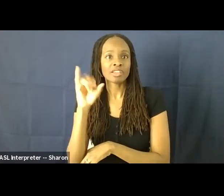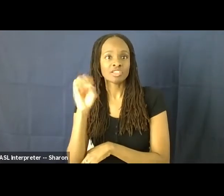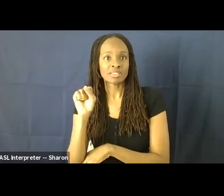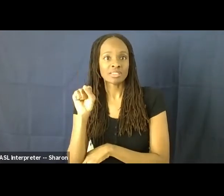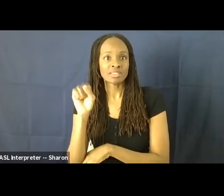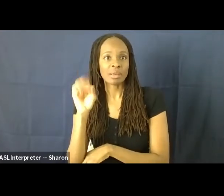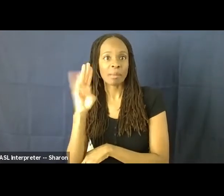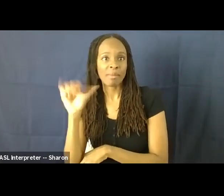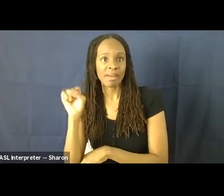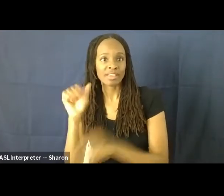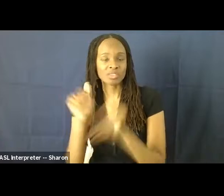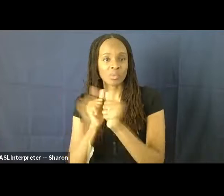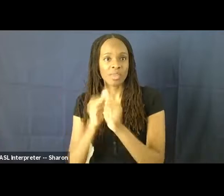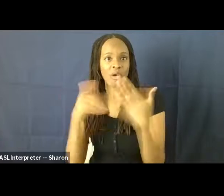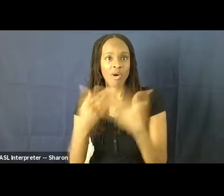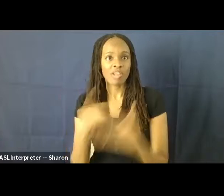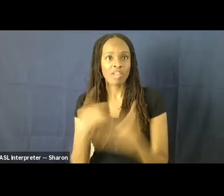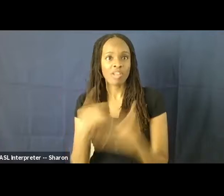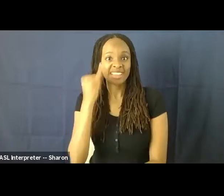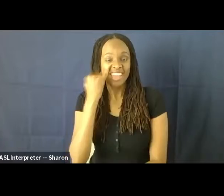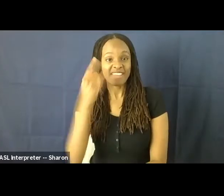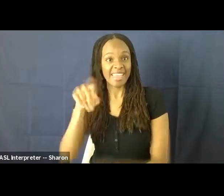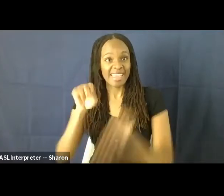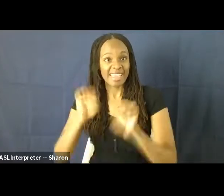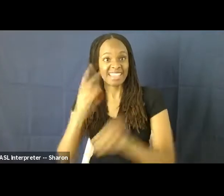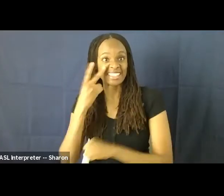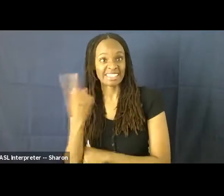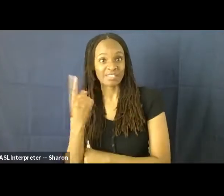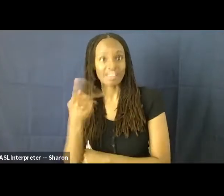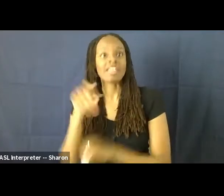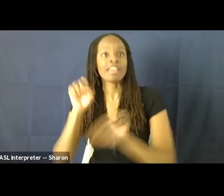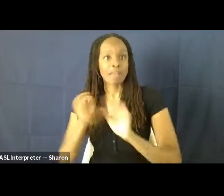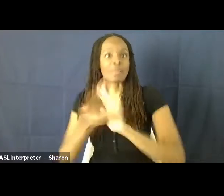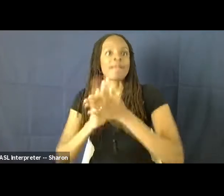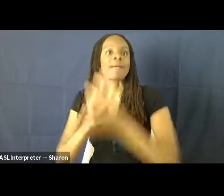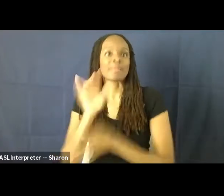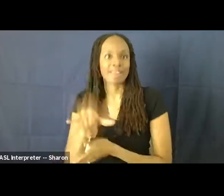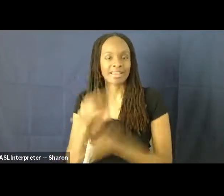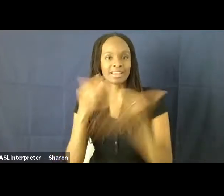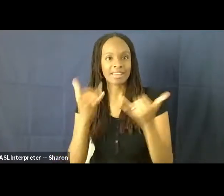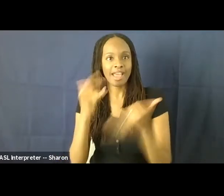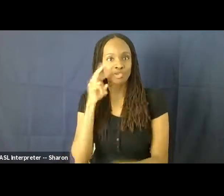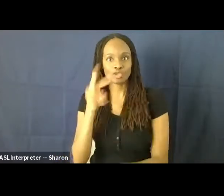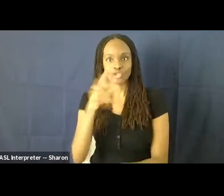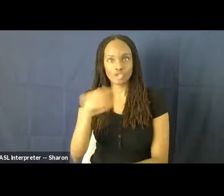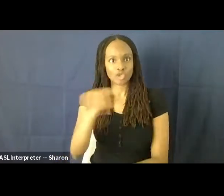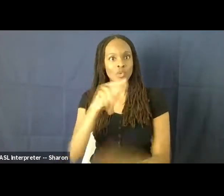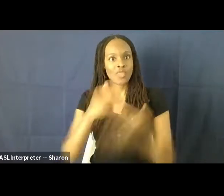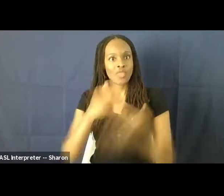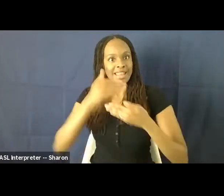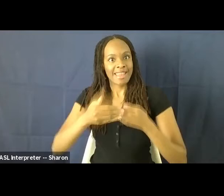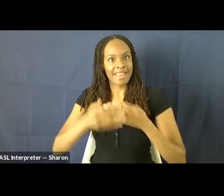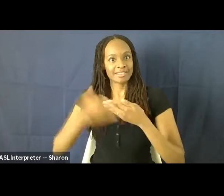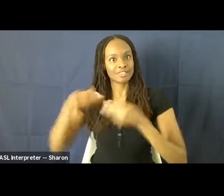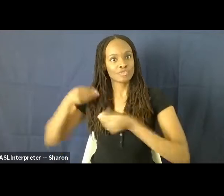at the Institute, if they can see it, they can be it. And now we look to all of you. And as we look to you, the next generation,